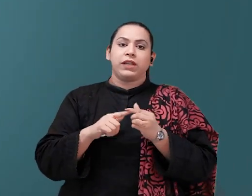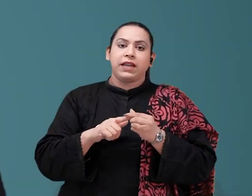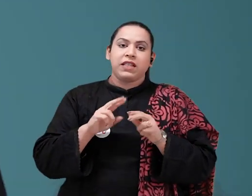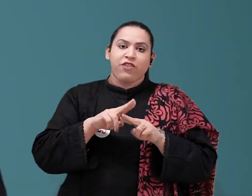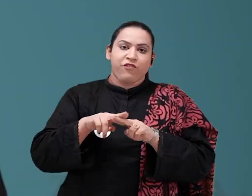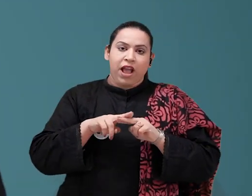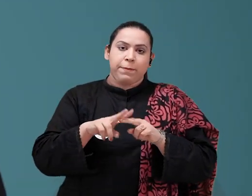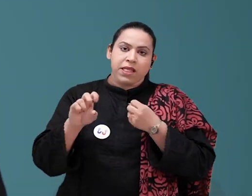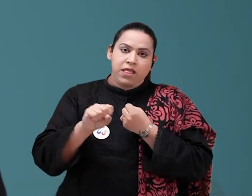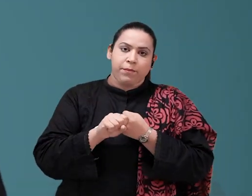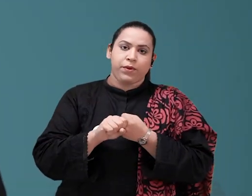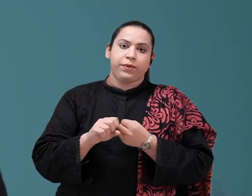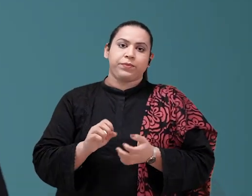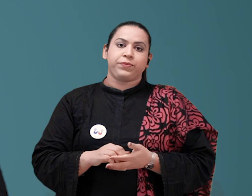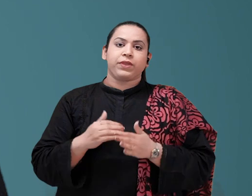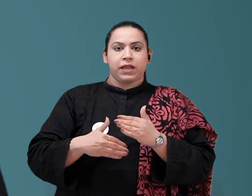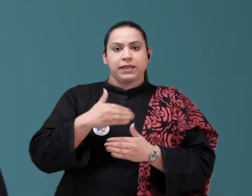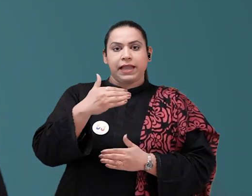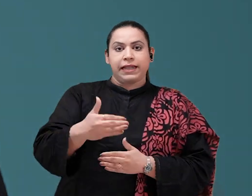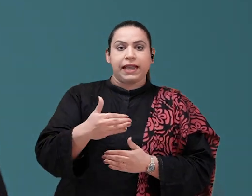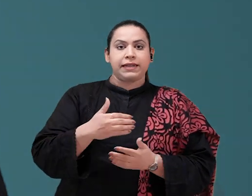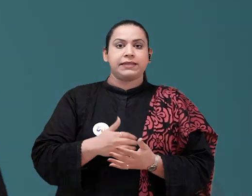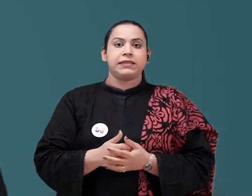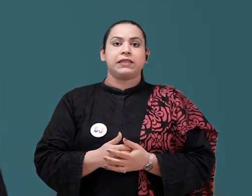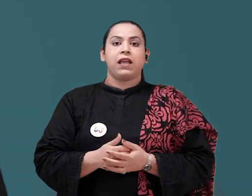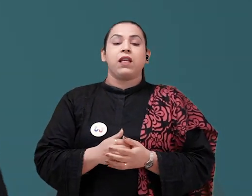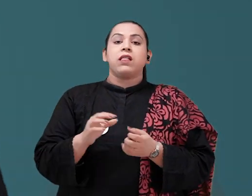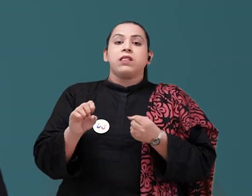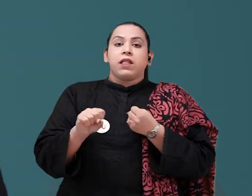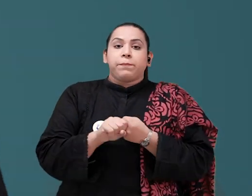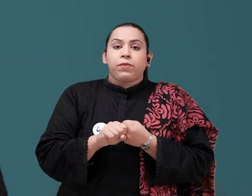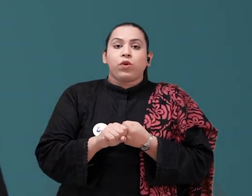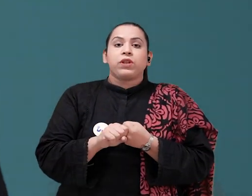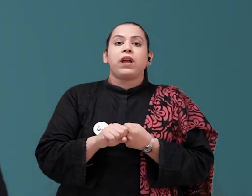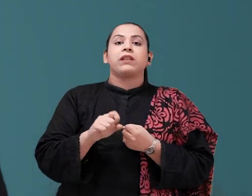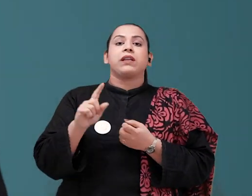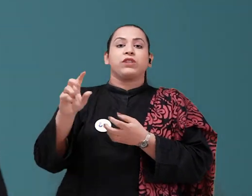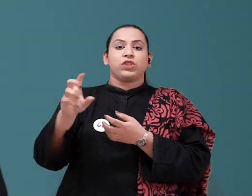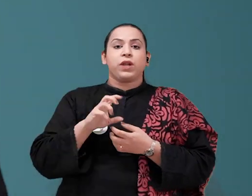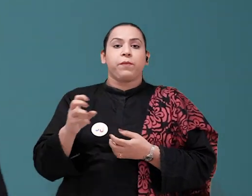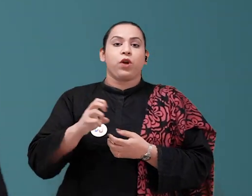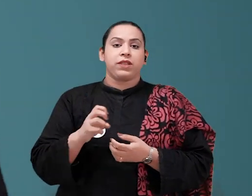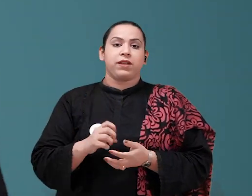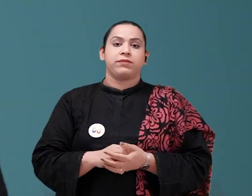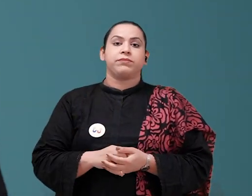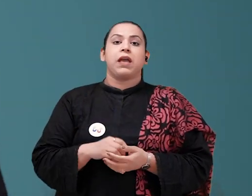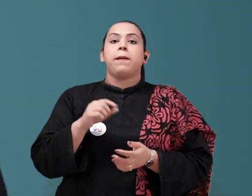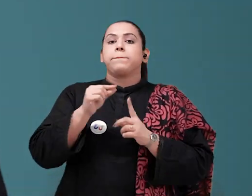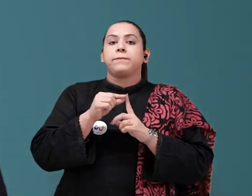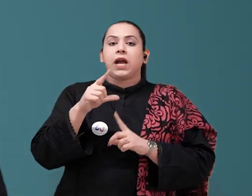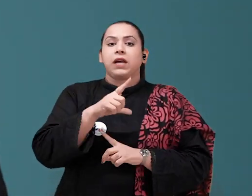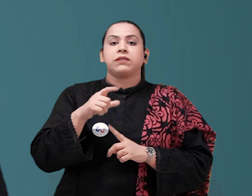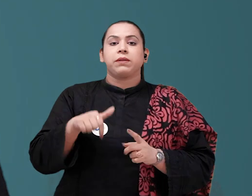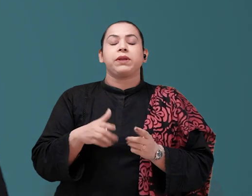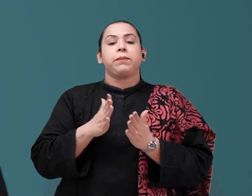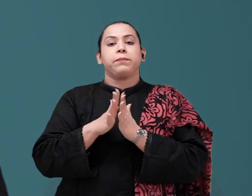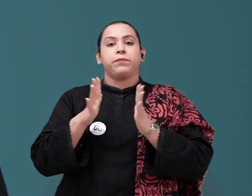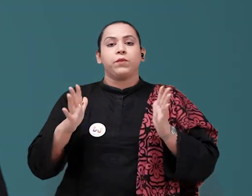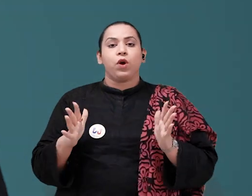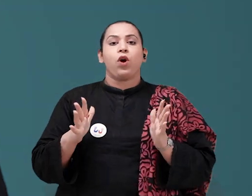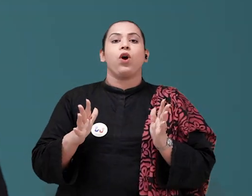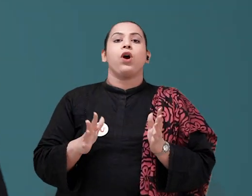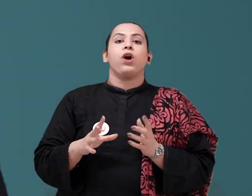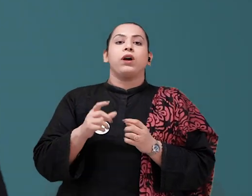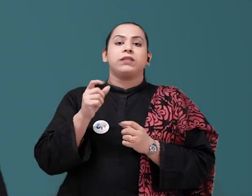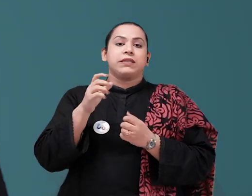thing is, support from the sponsors. So, Pakistan, it is very low that, every sport has sponsors. But,